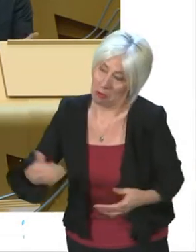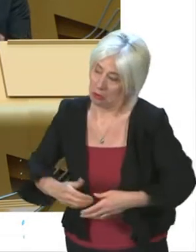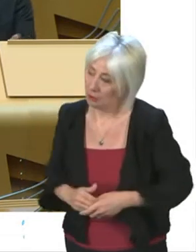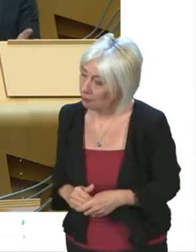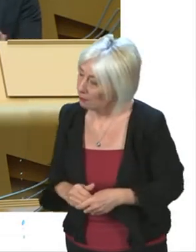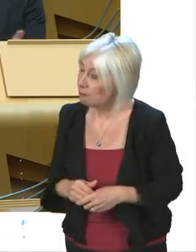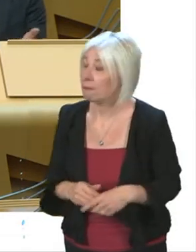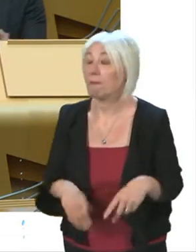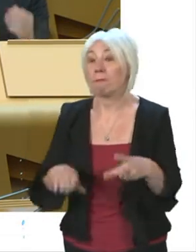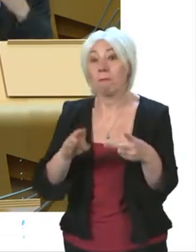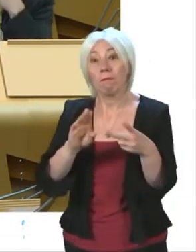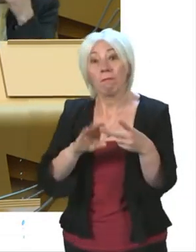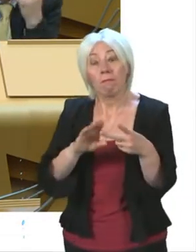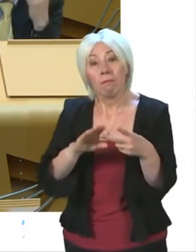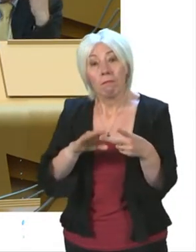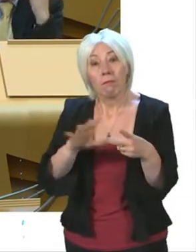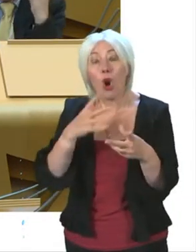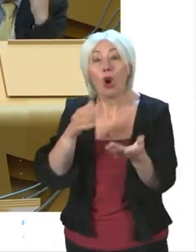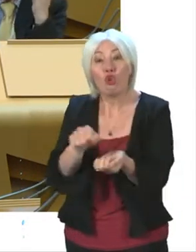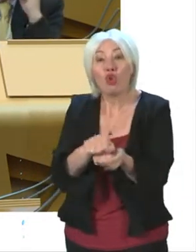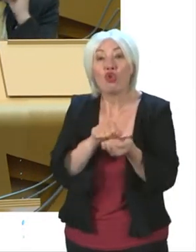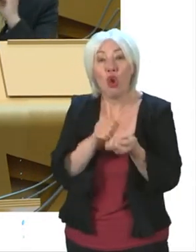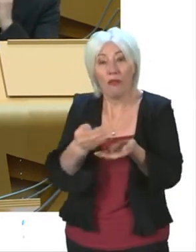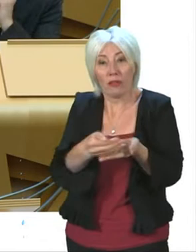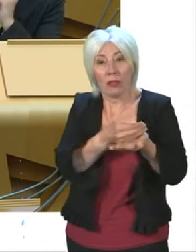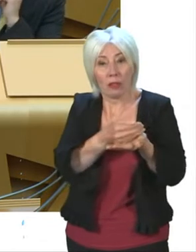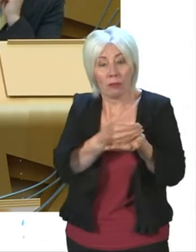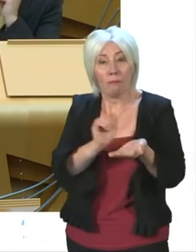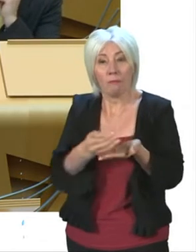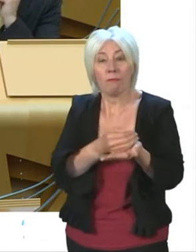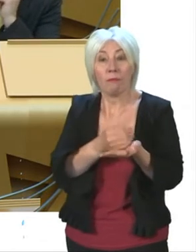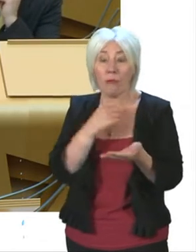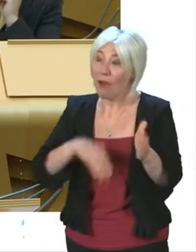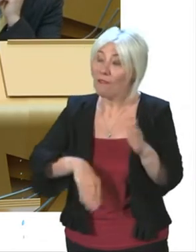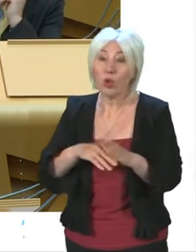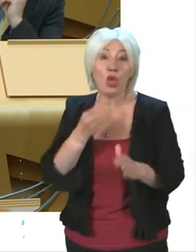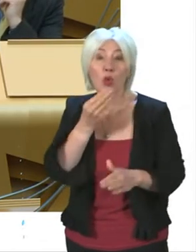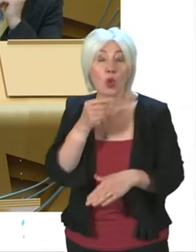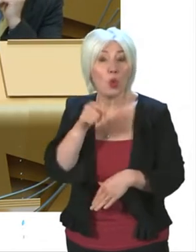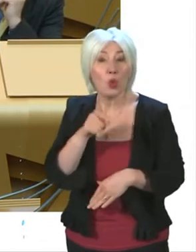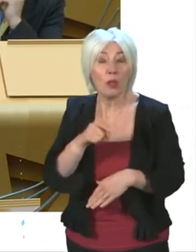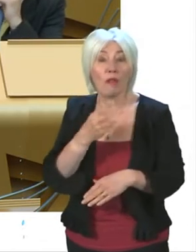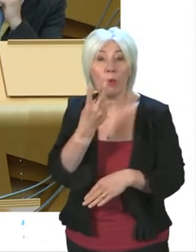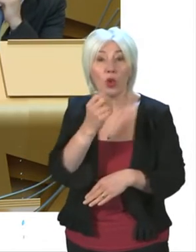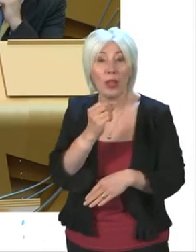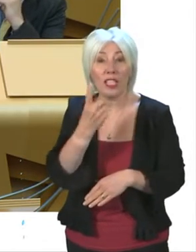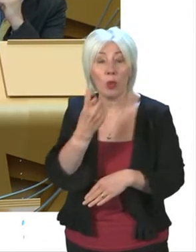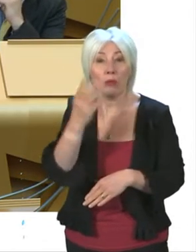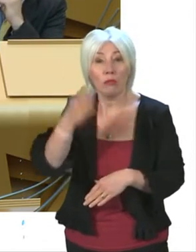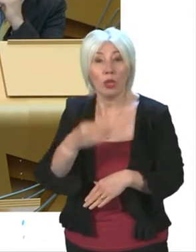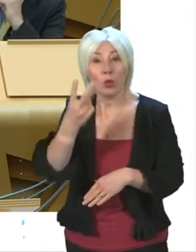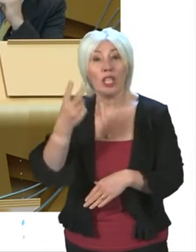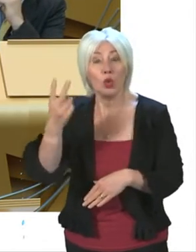Secondly, on reserves. The reserves were fully utilised as part of the 21-22